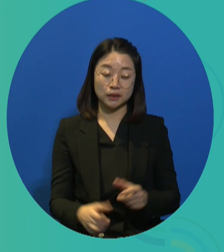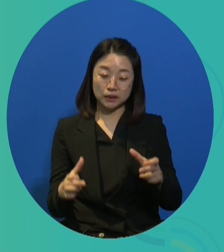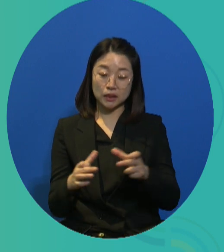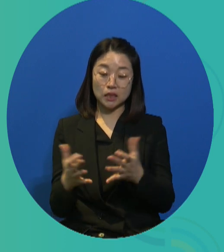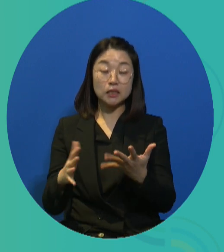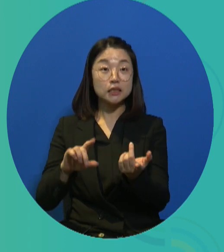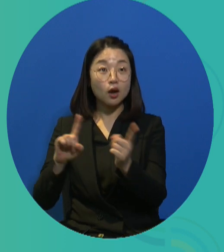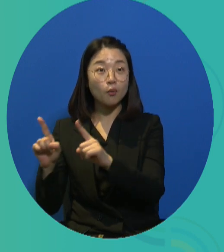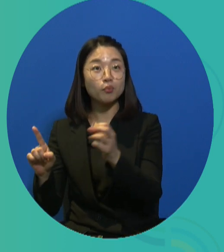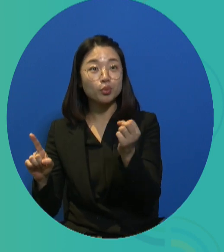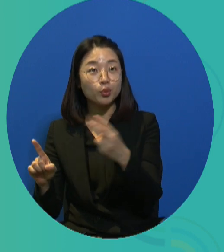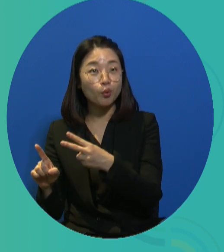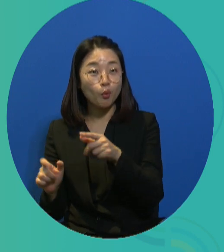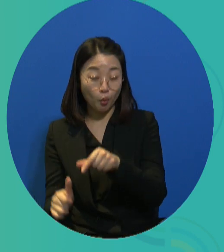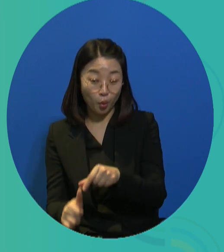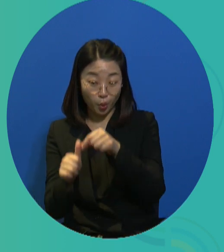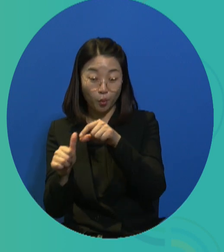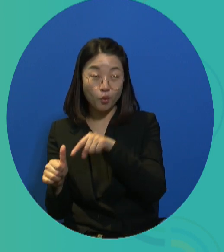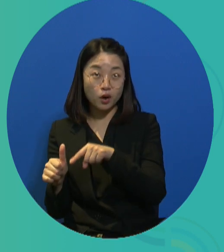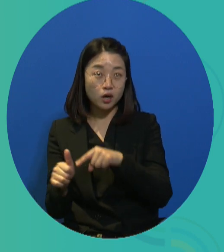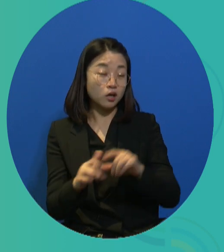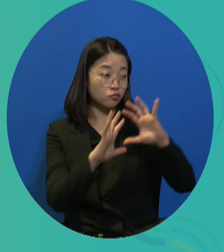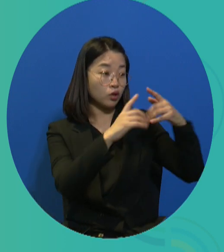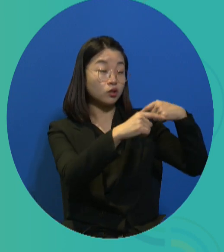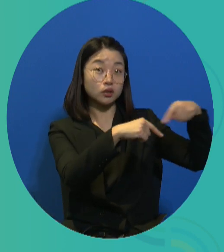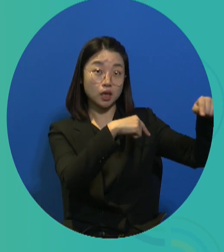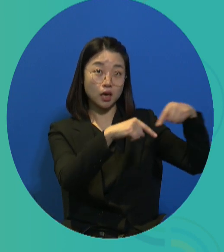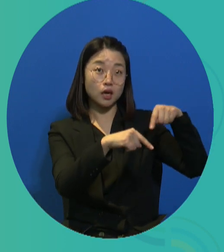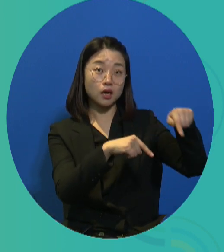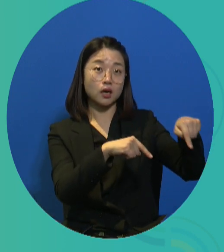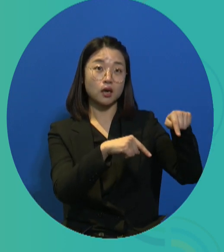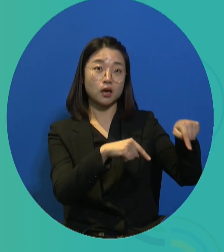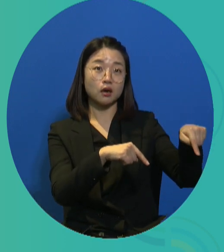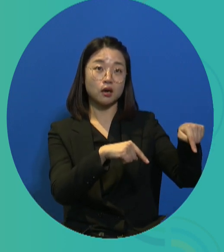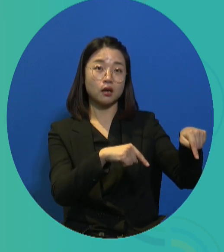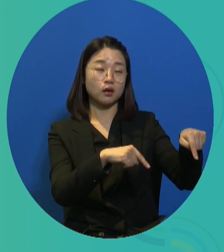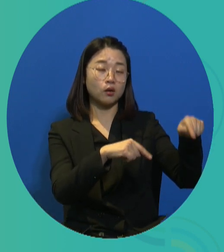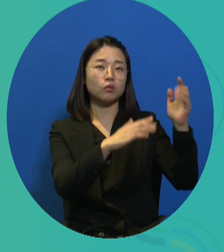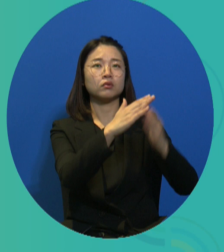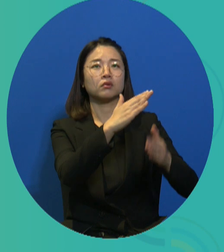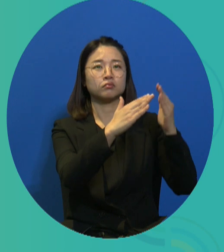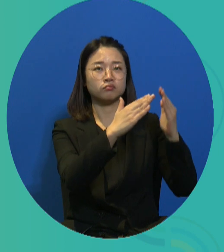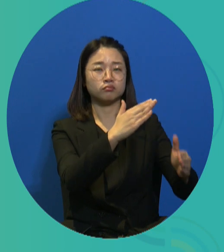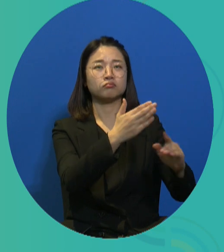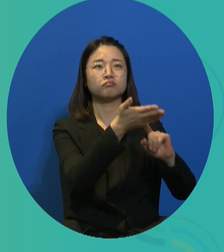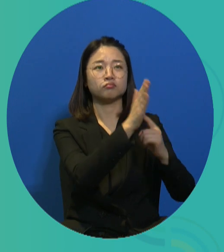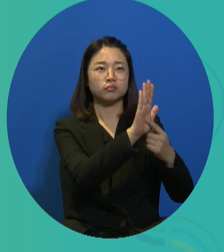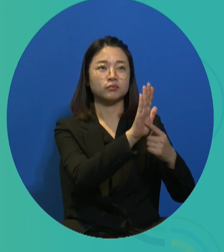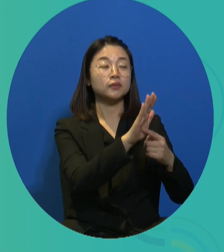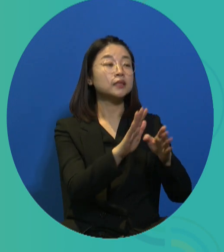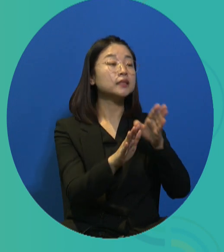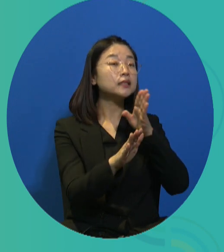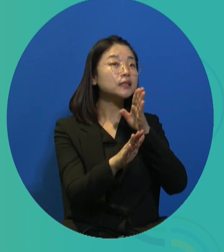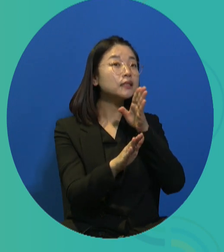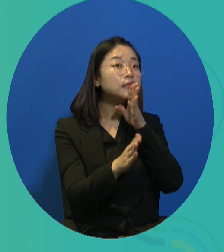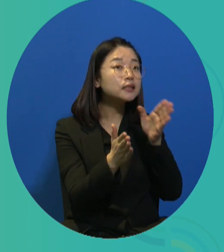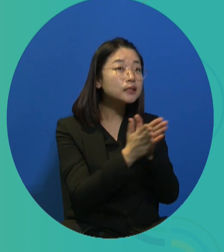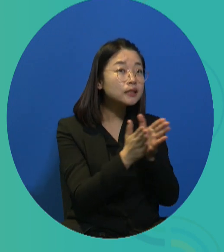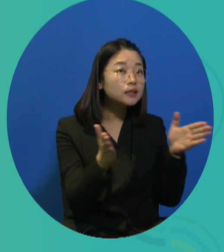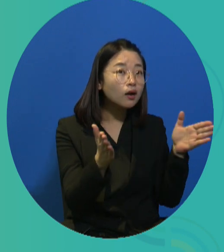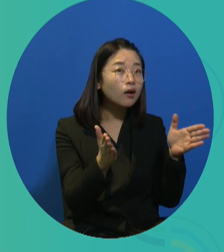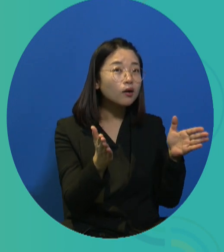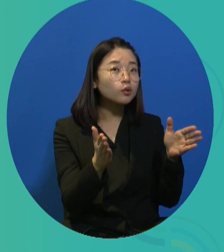159, you can see that it recommends state governments to implement